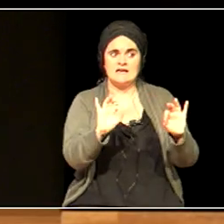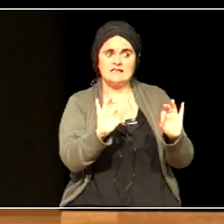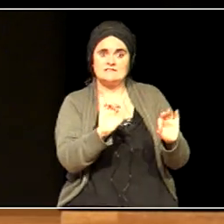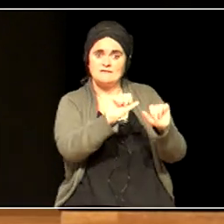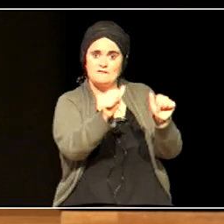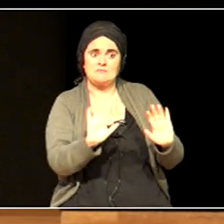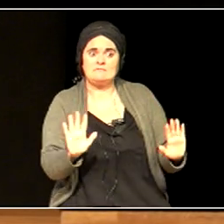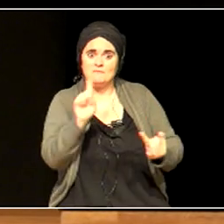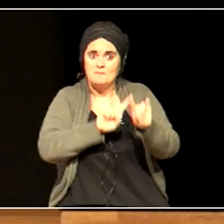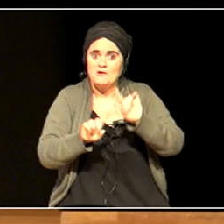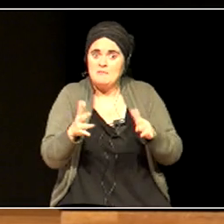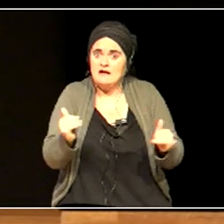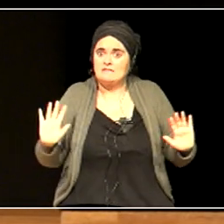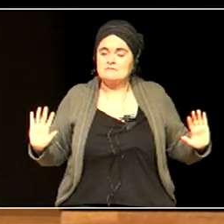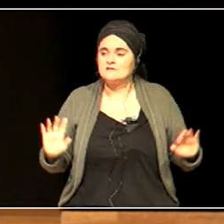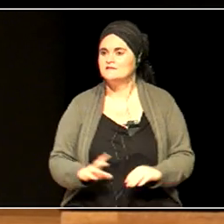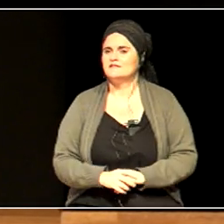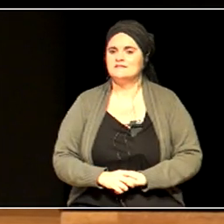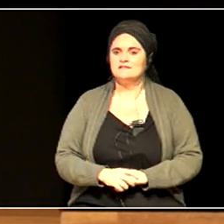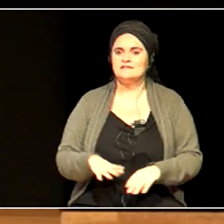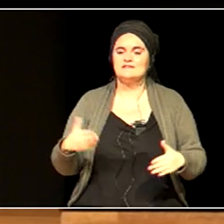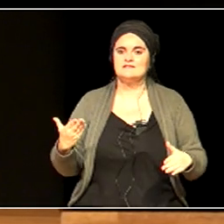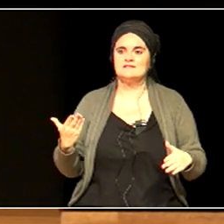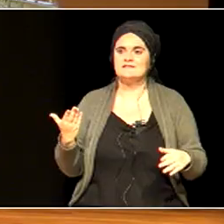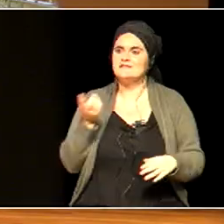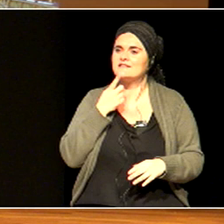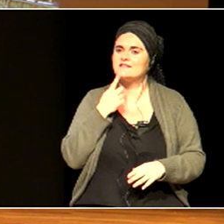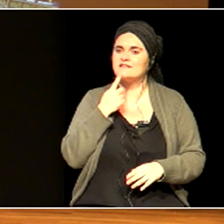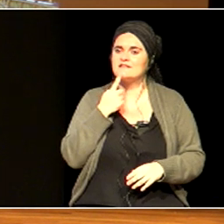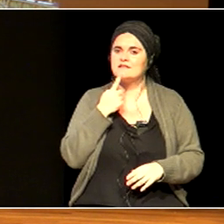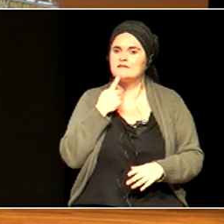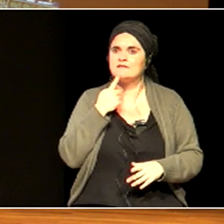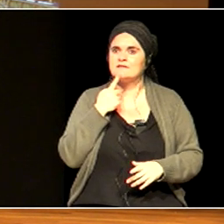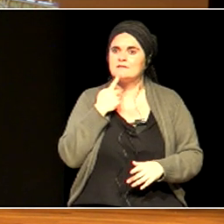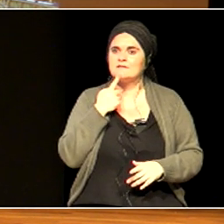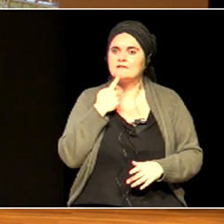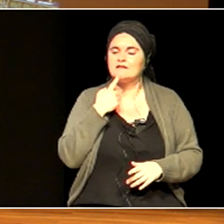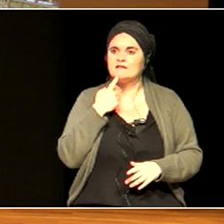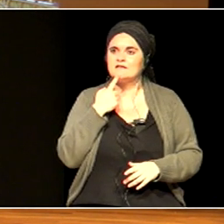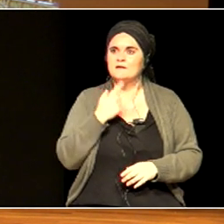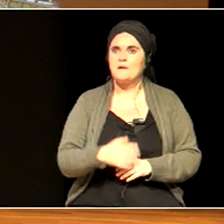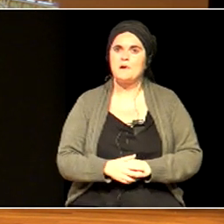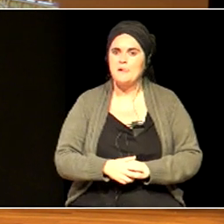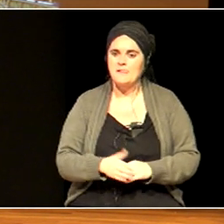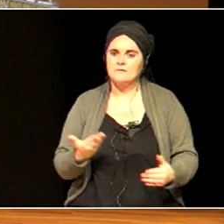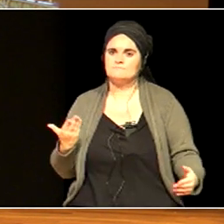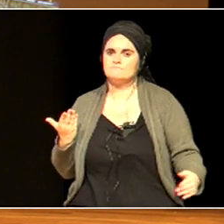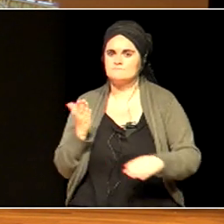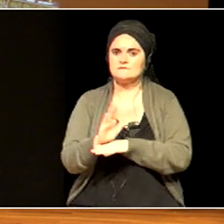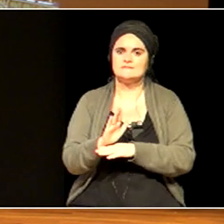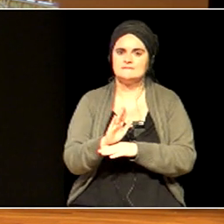It raises a number of dilemmas about care and maybe